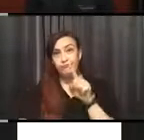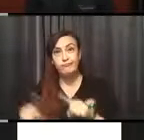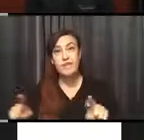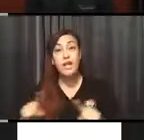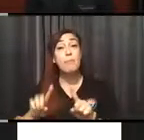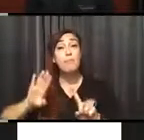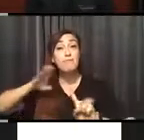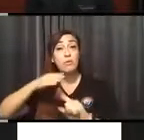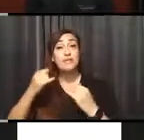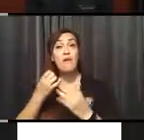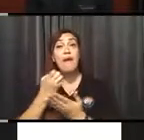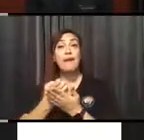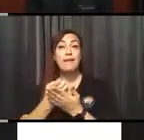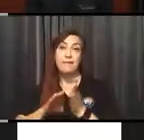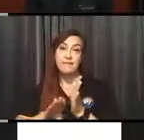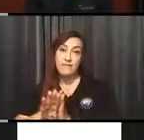economic development.